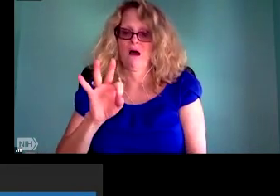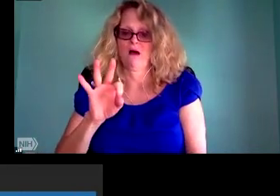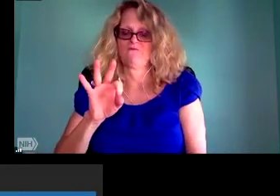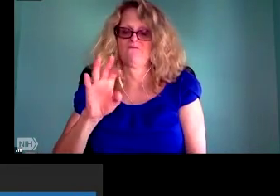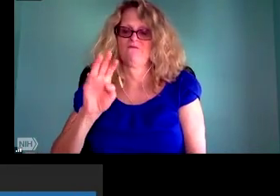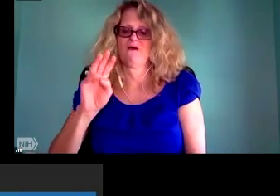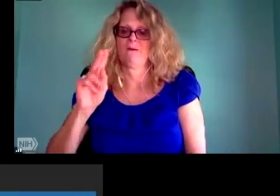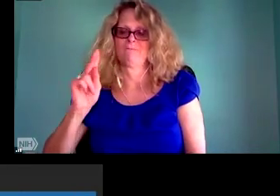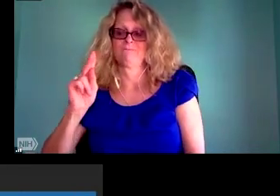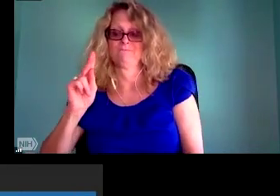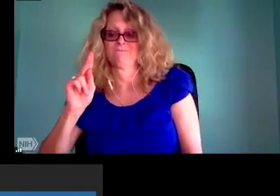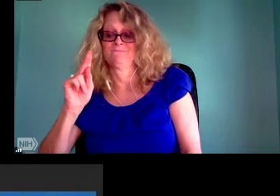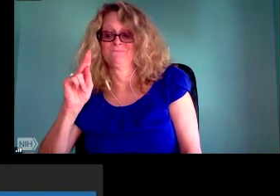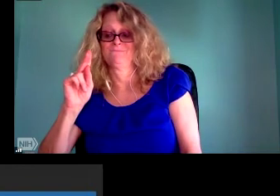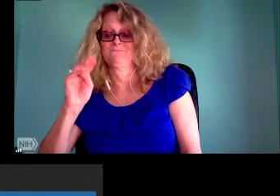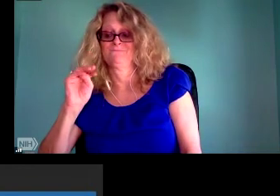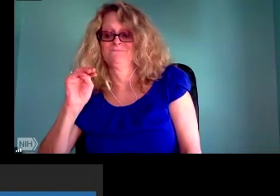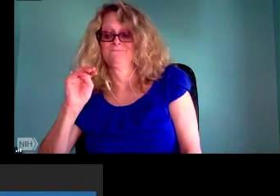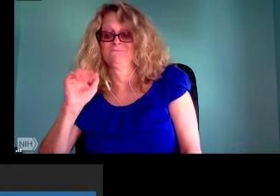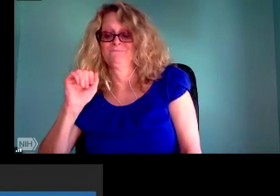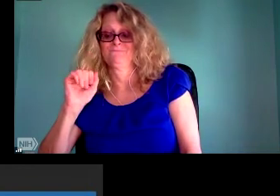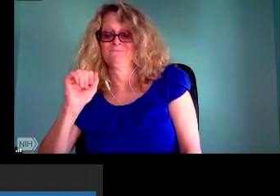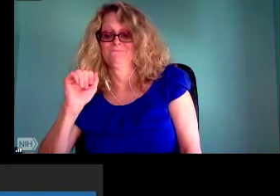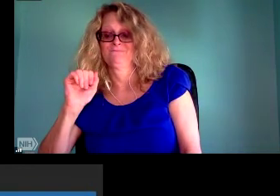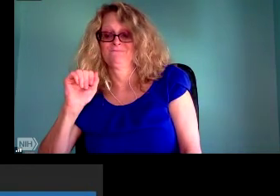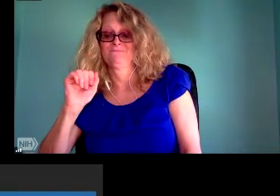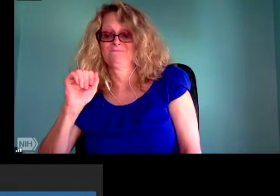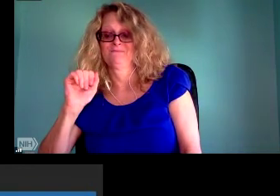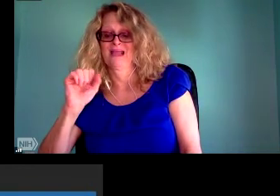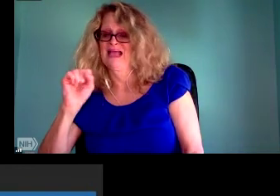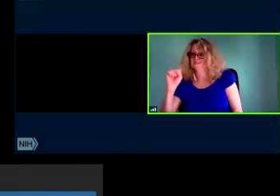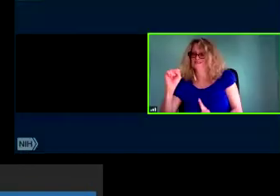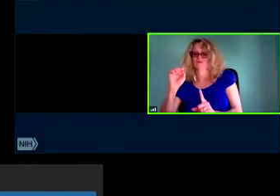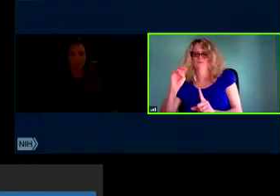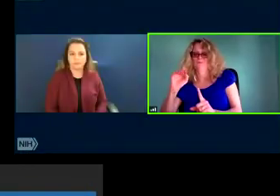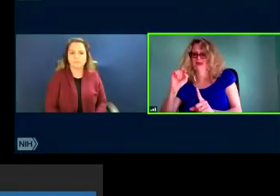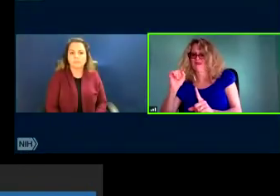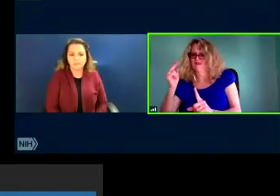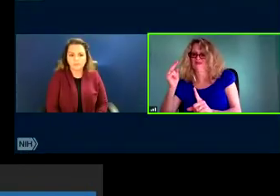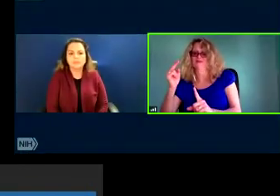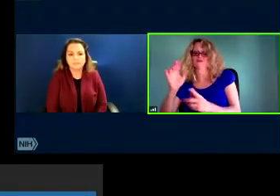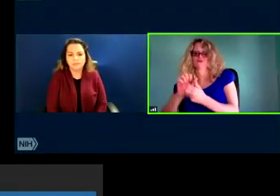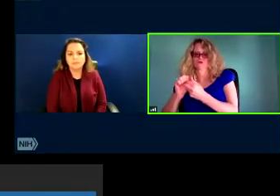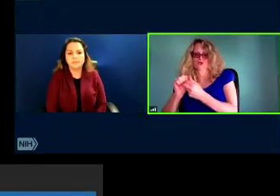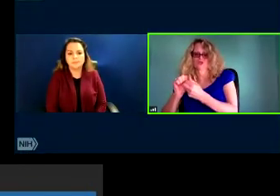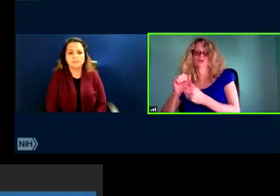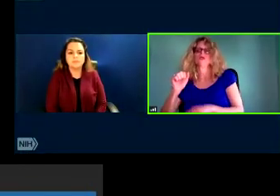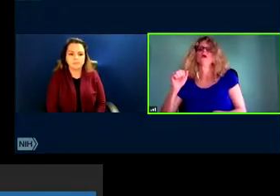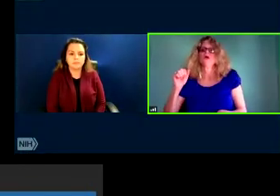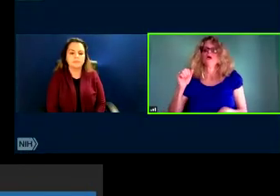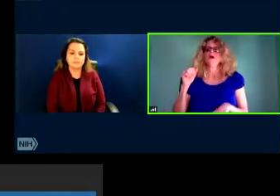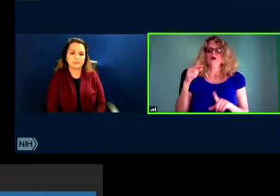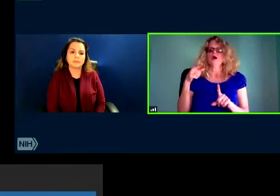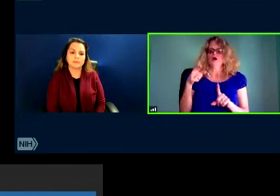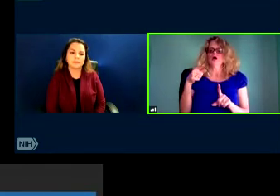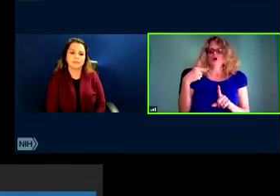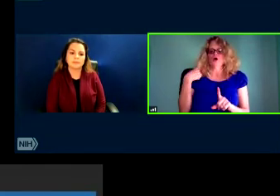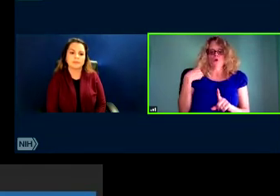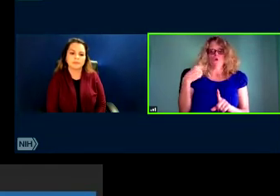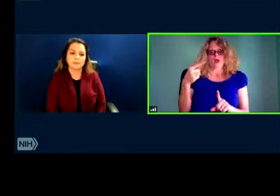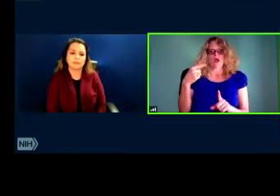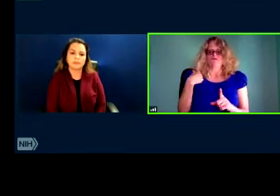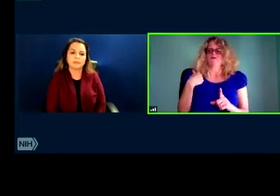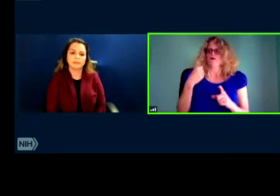of course, that I get up every day and think about. So I think I'll leave it there and just say thank you. And I look forward to your